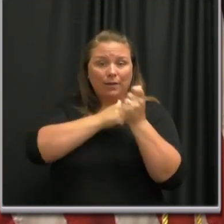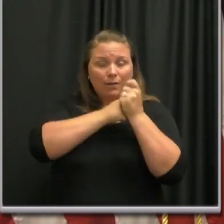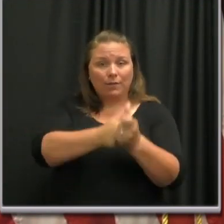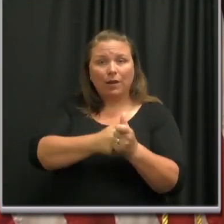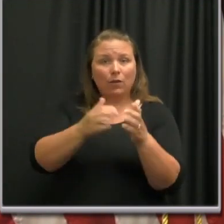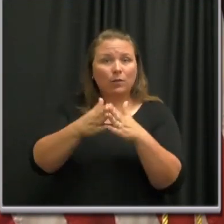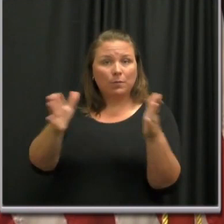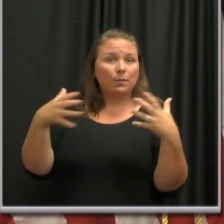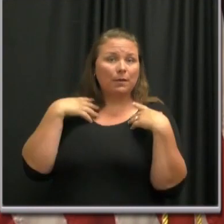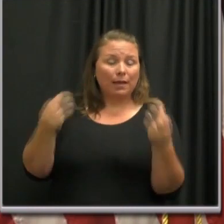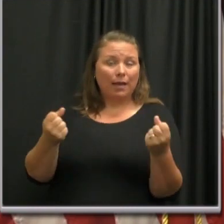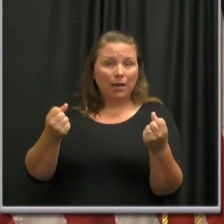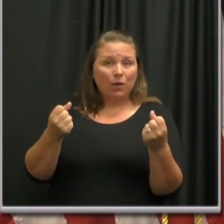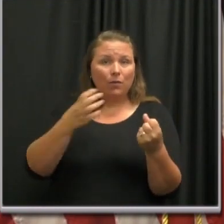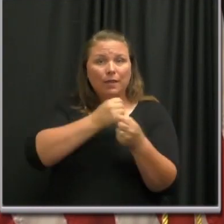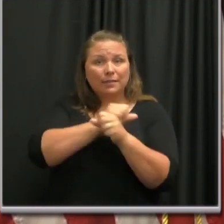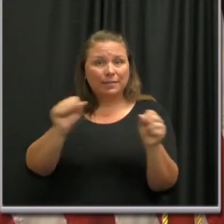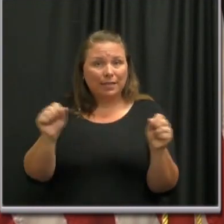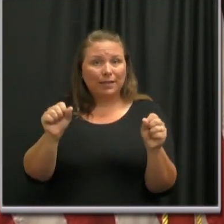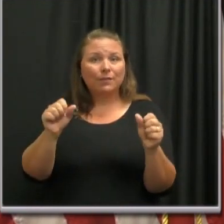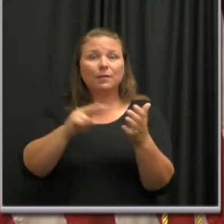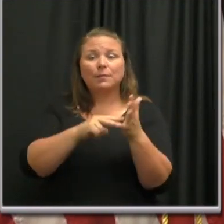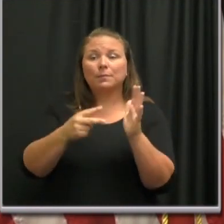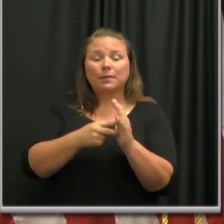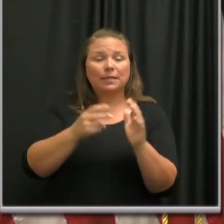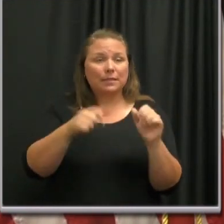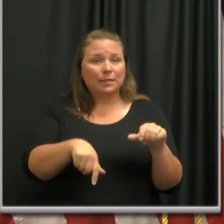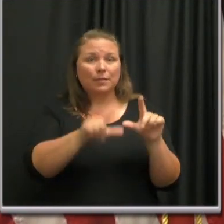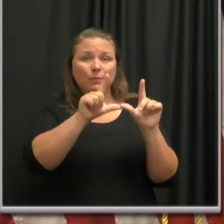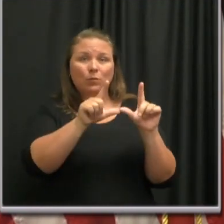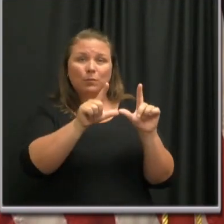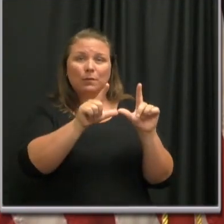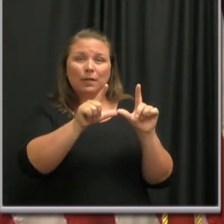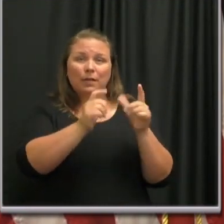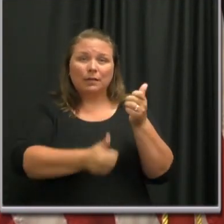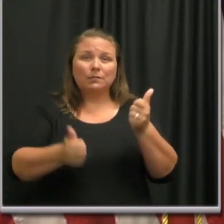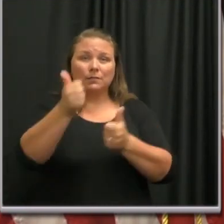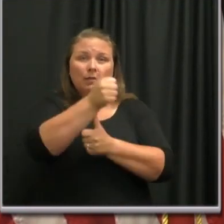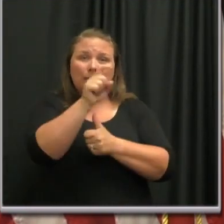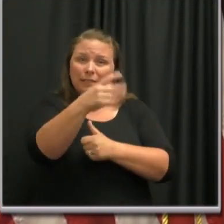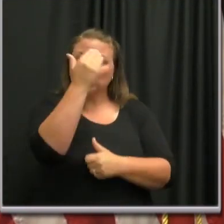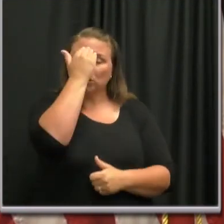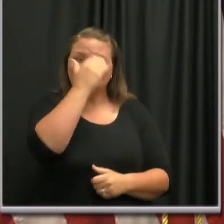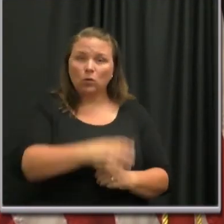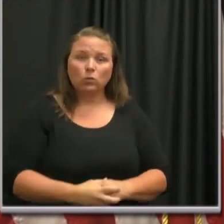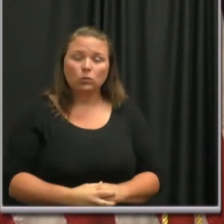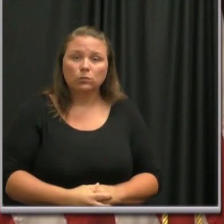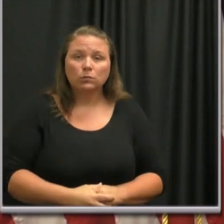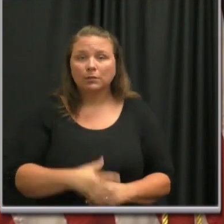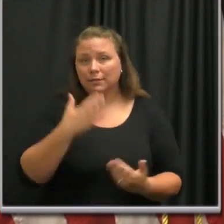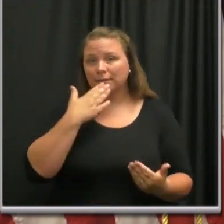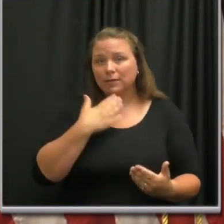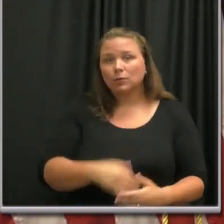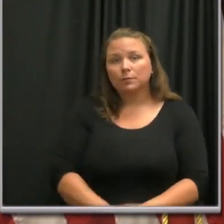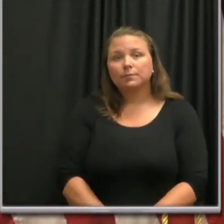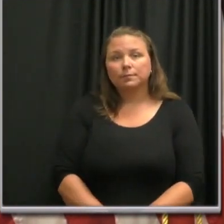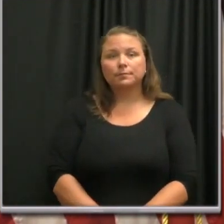public health and safety, then the permitting authorities want to know that, want to know that. Thank you.